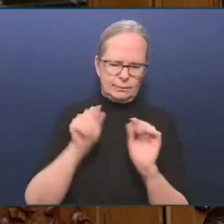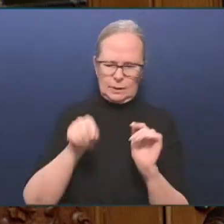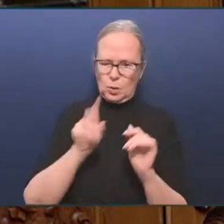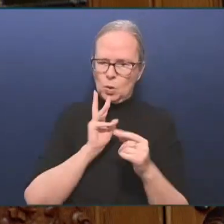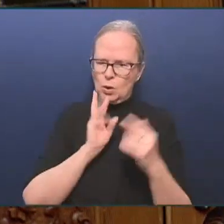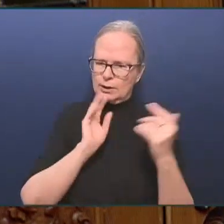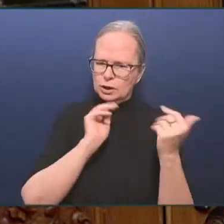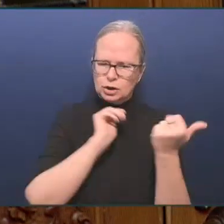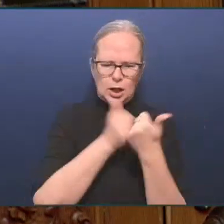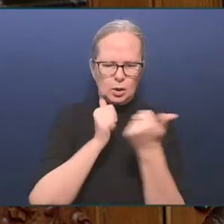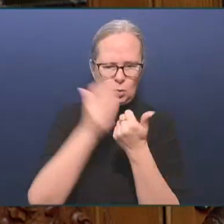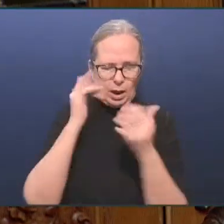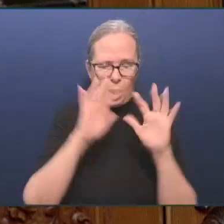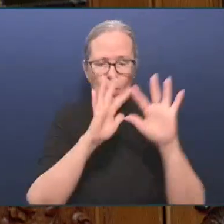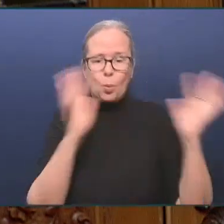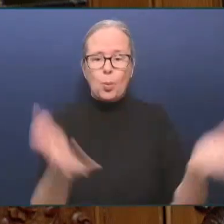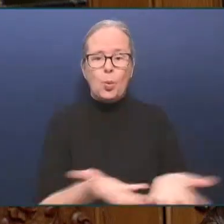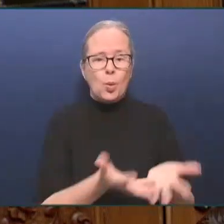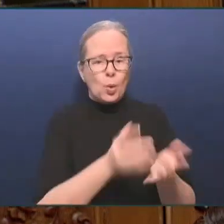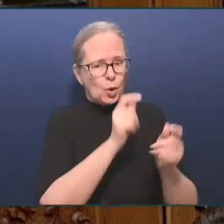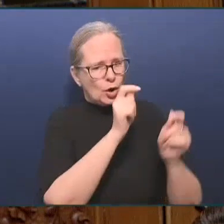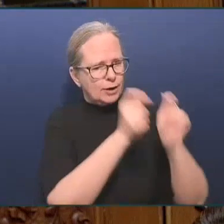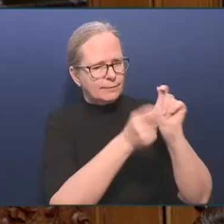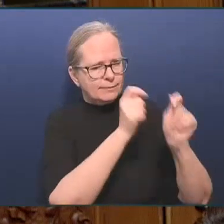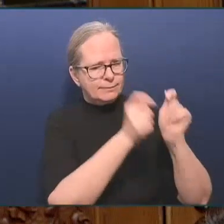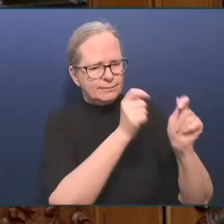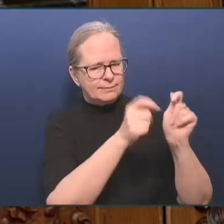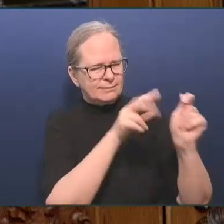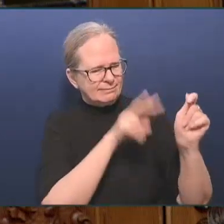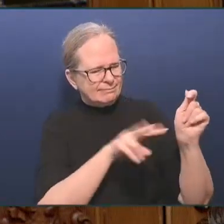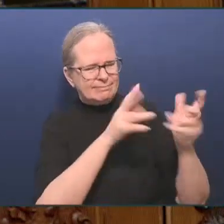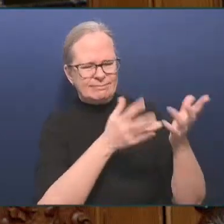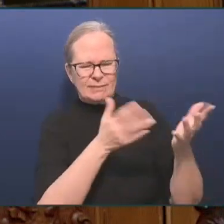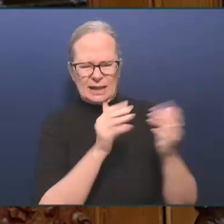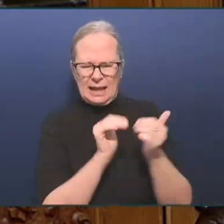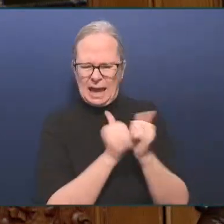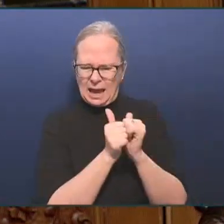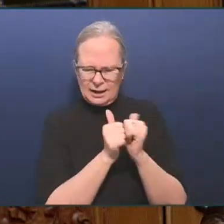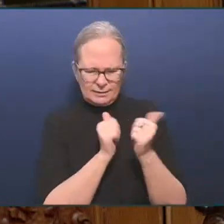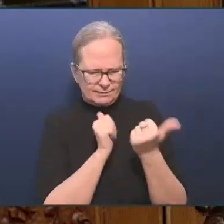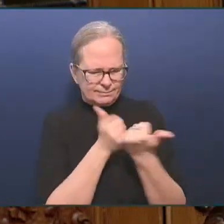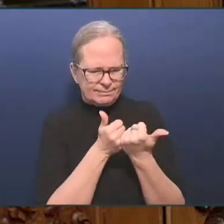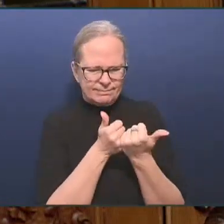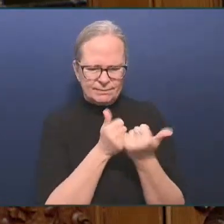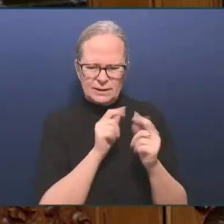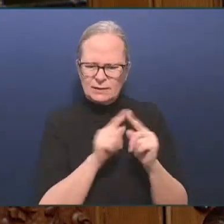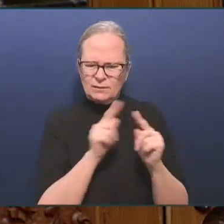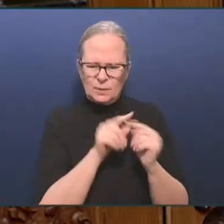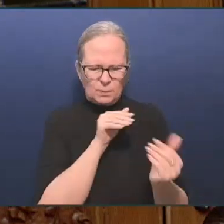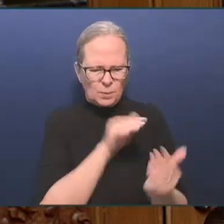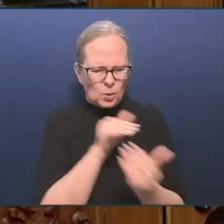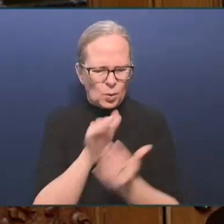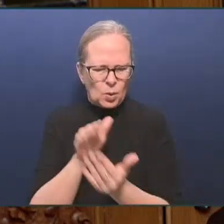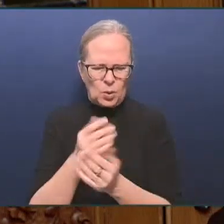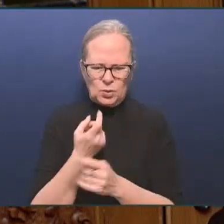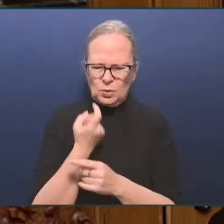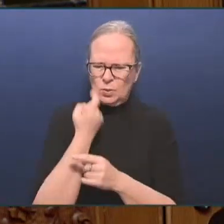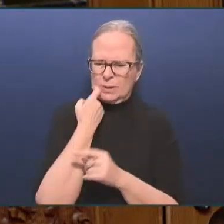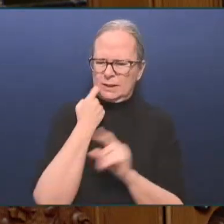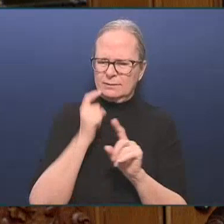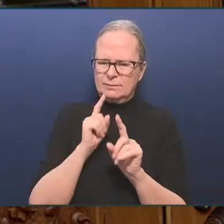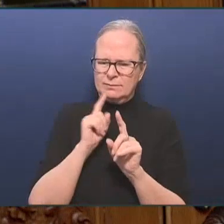ensure they remain healthy. Recently, I attended the Healthy Watershed Symposium in Musqueam, Squamish and Tsleil-Waututh Territories,